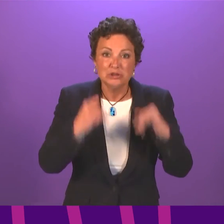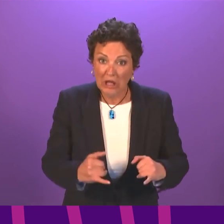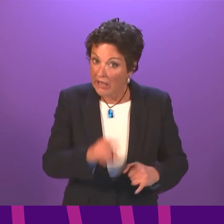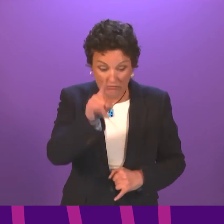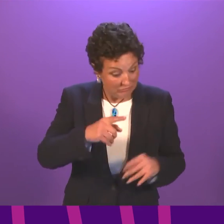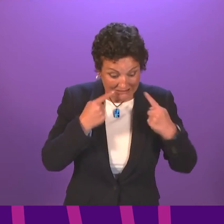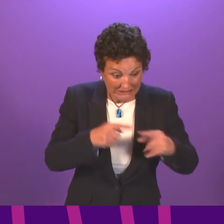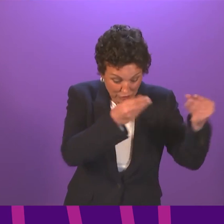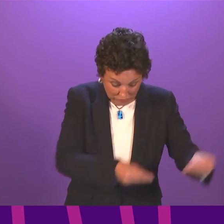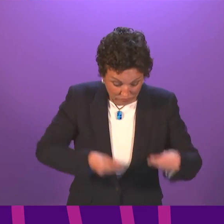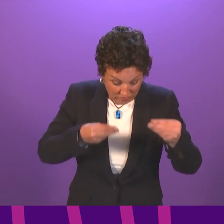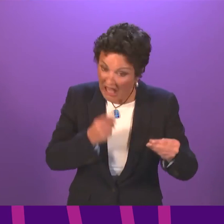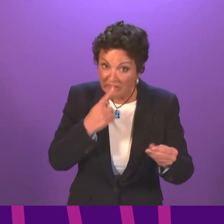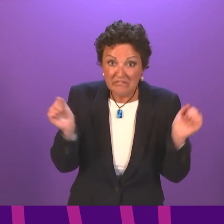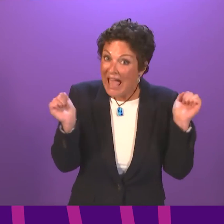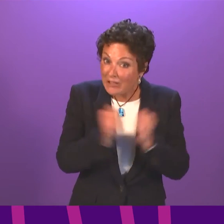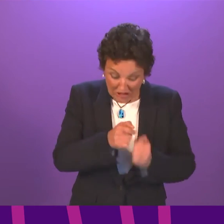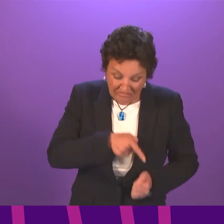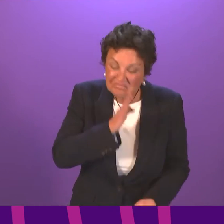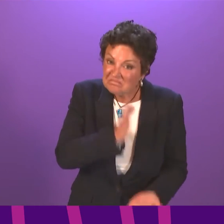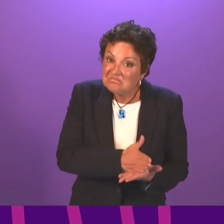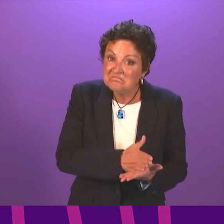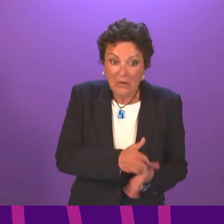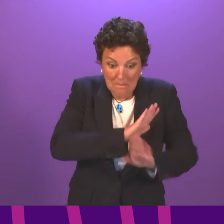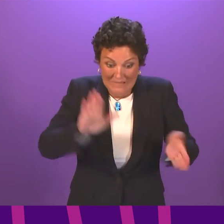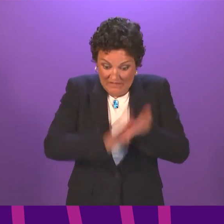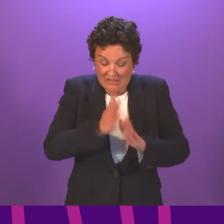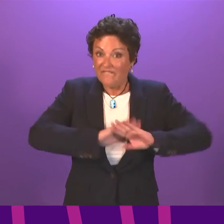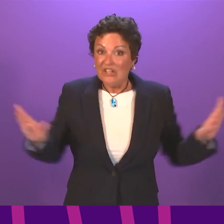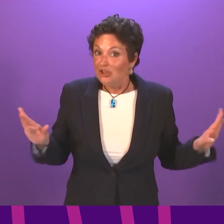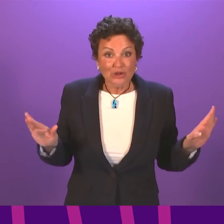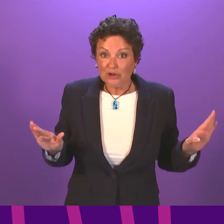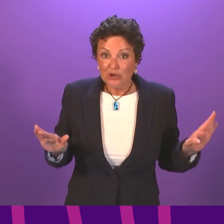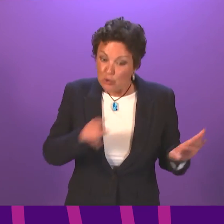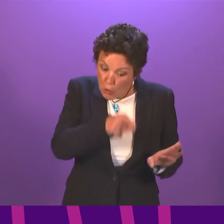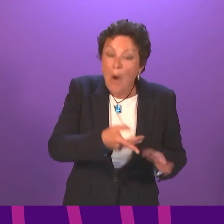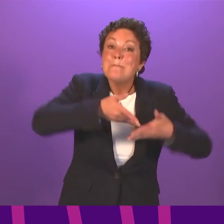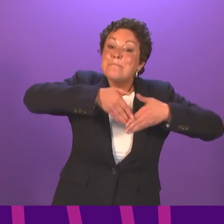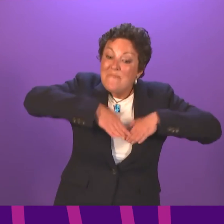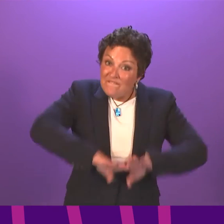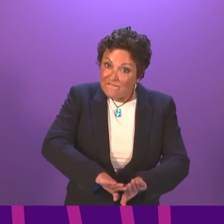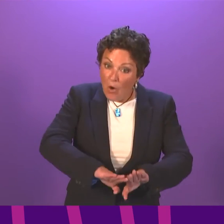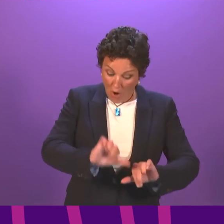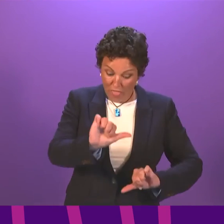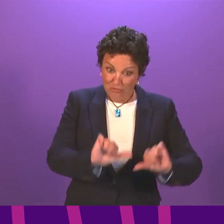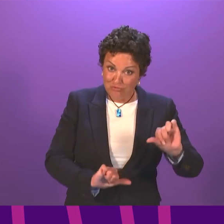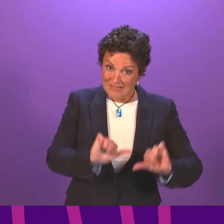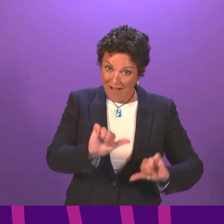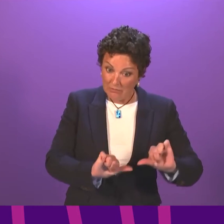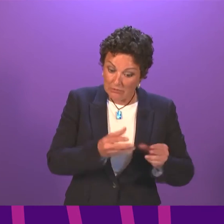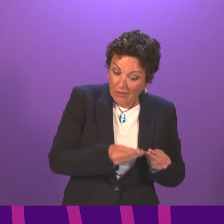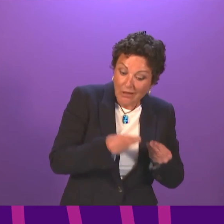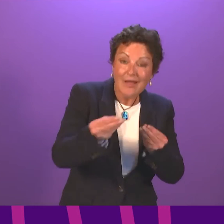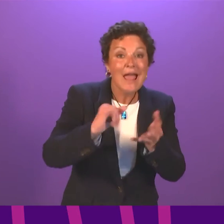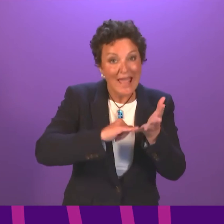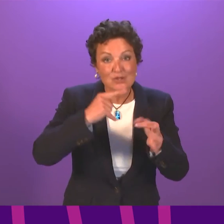stand, that is the final decision here. is simply at that stage, before results go to the SQA, it is about a quality assurance